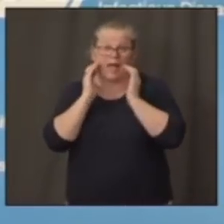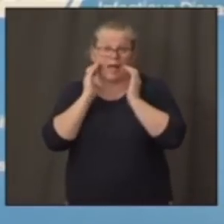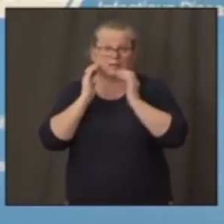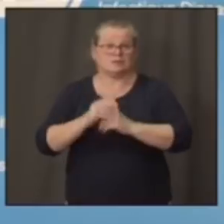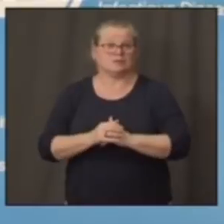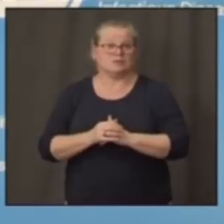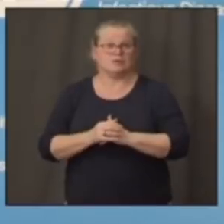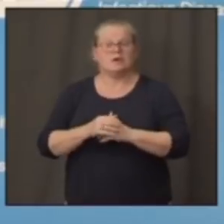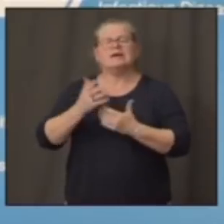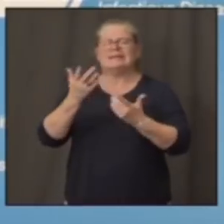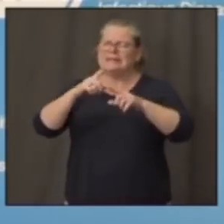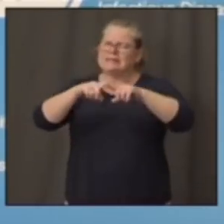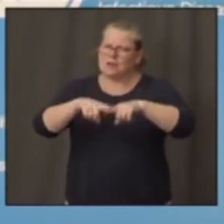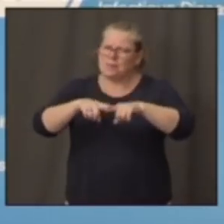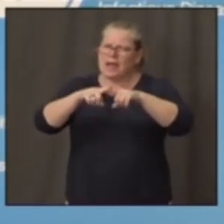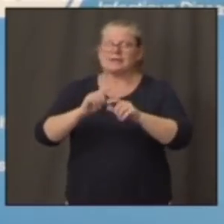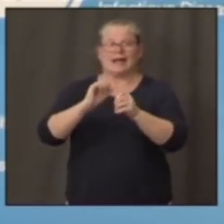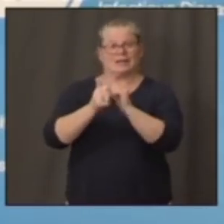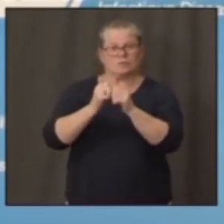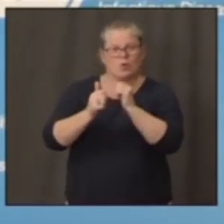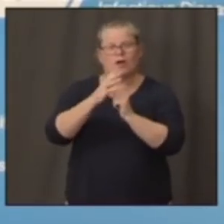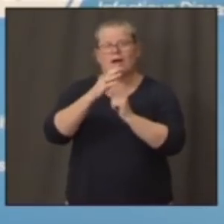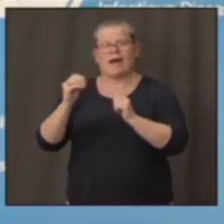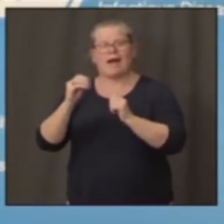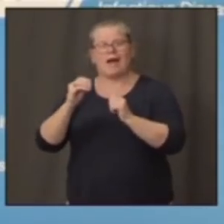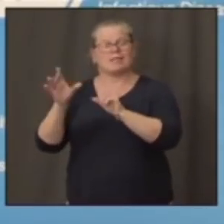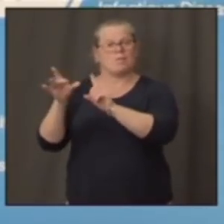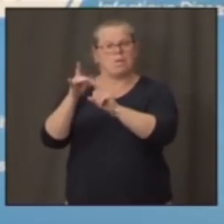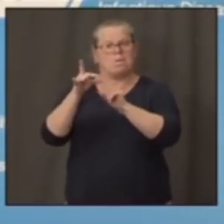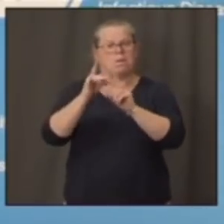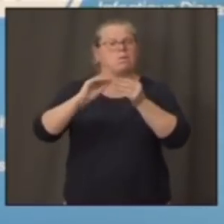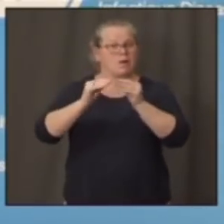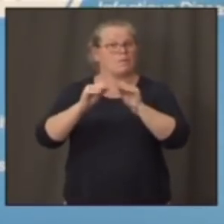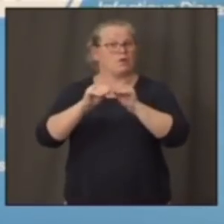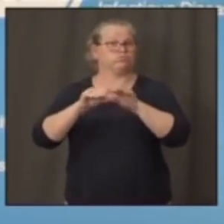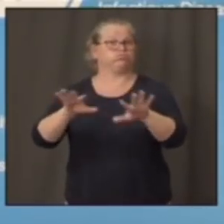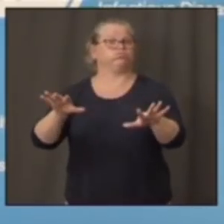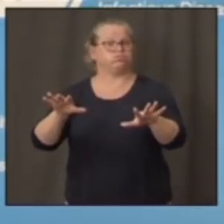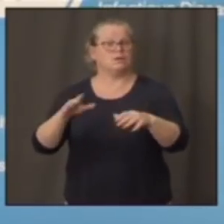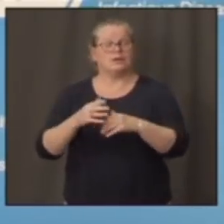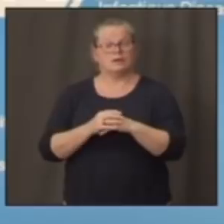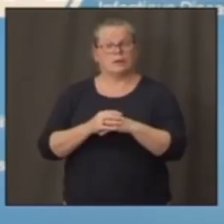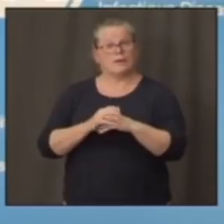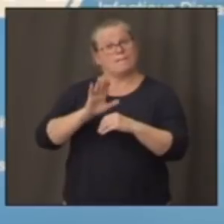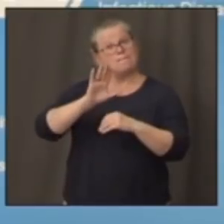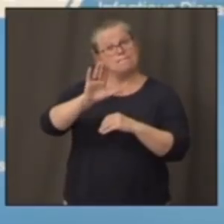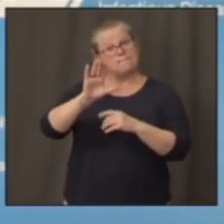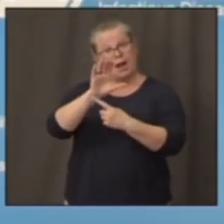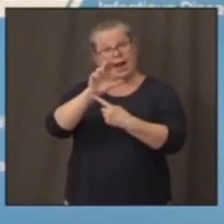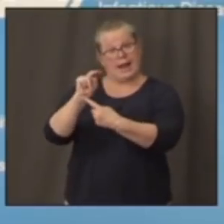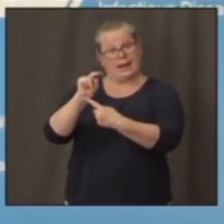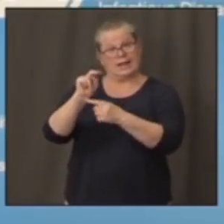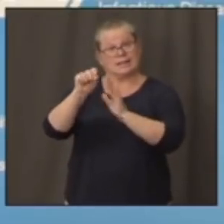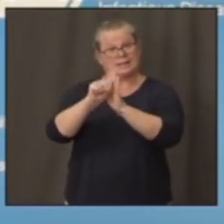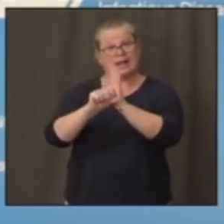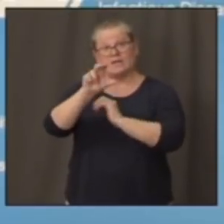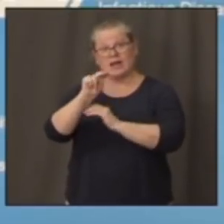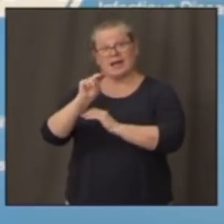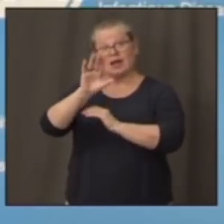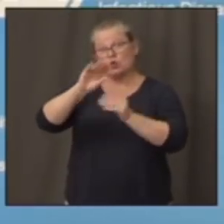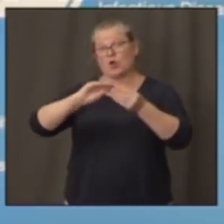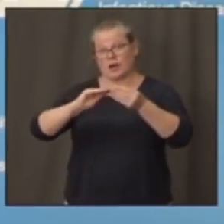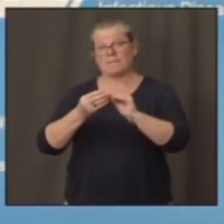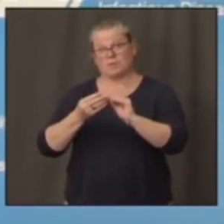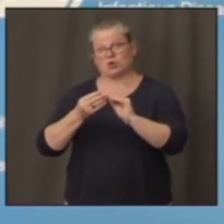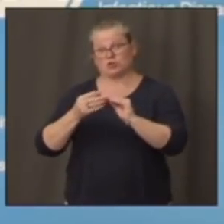and what the level of infection is. From what I'm seeing of the metrics in the state of Connecticut, as I mentioned,